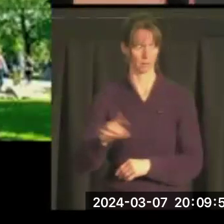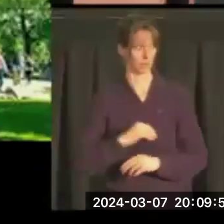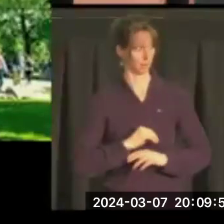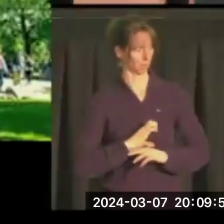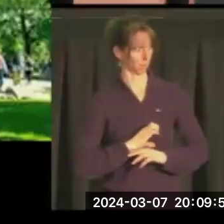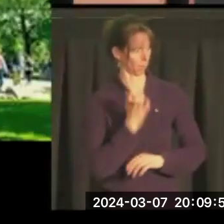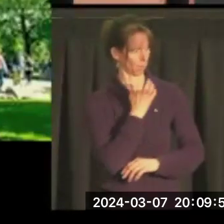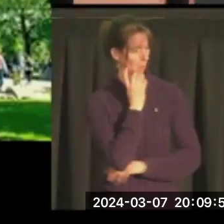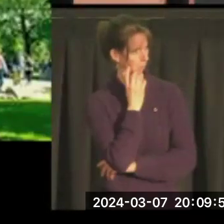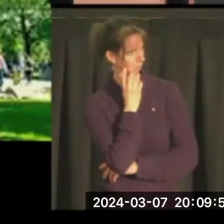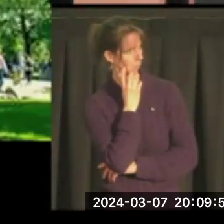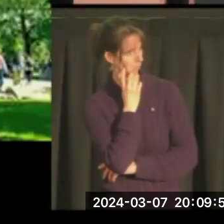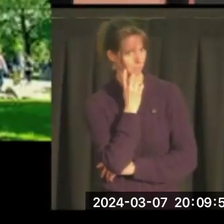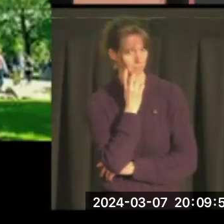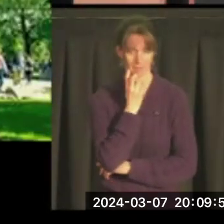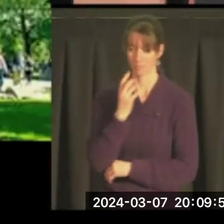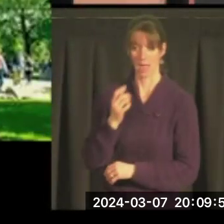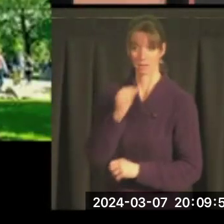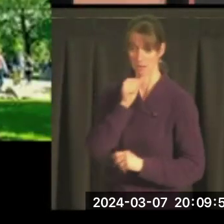Well, obviously nothing I had done.